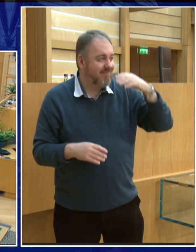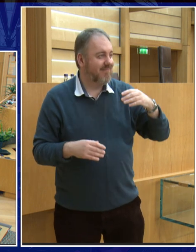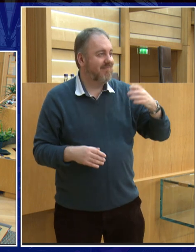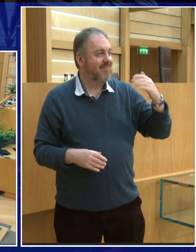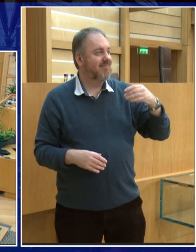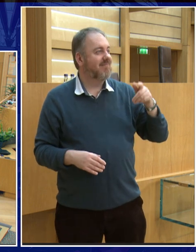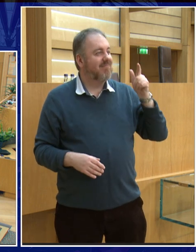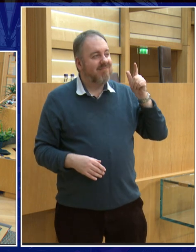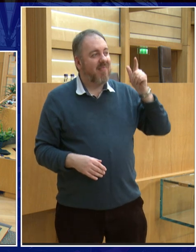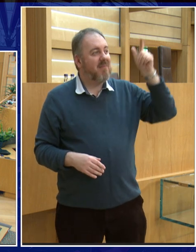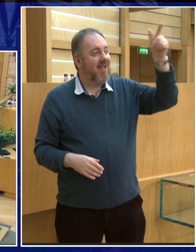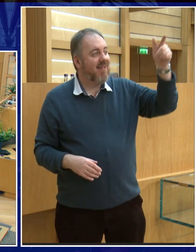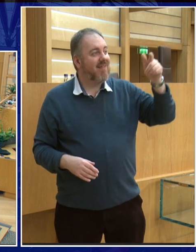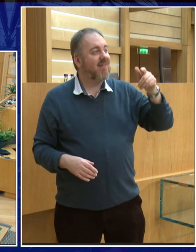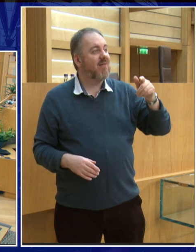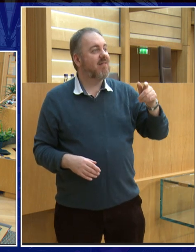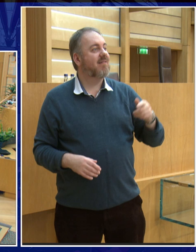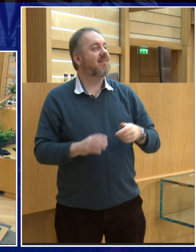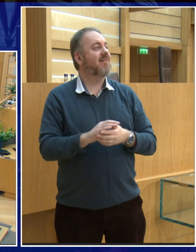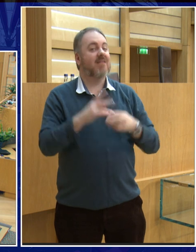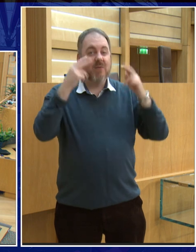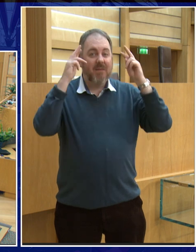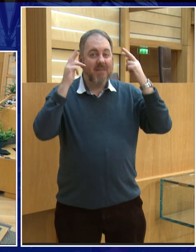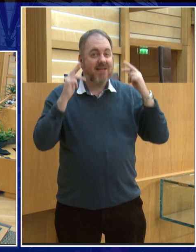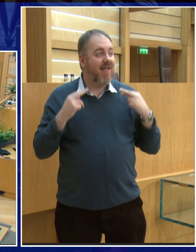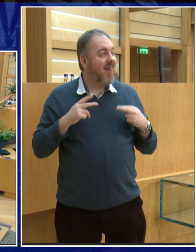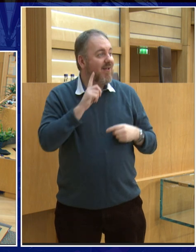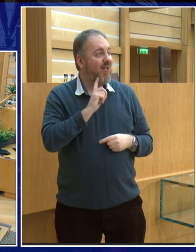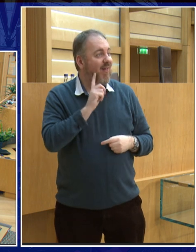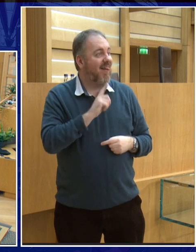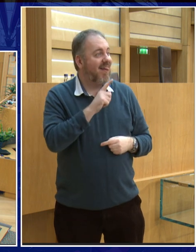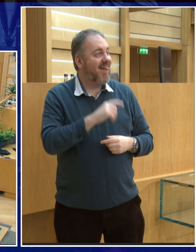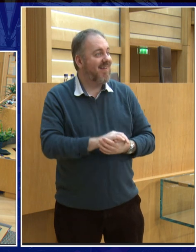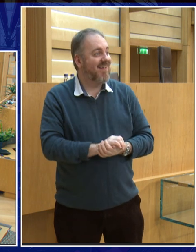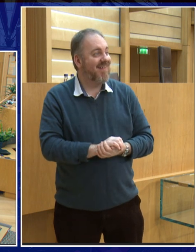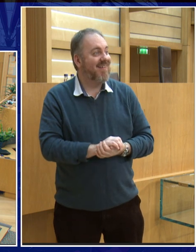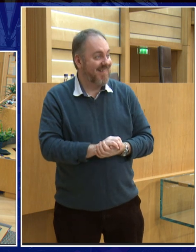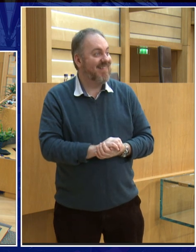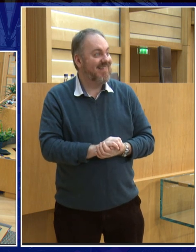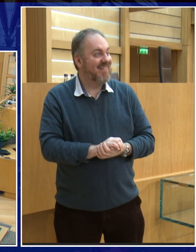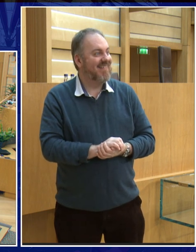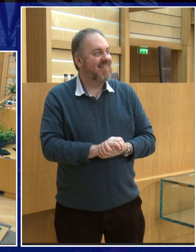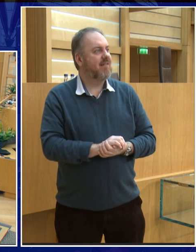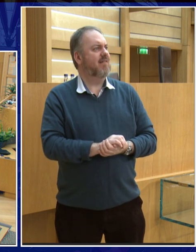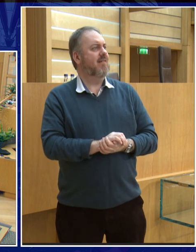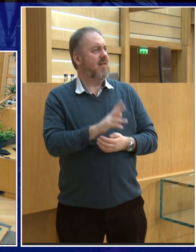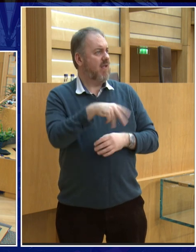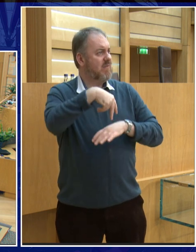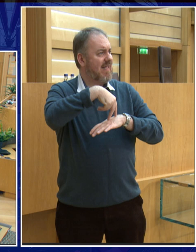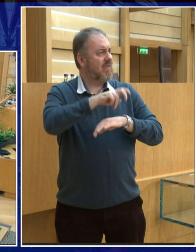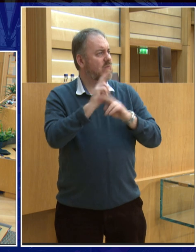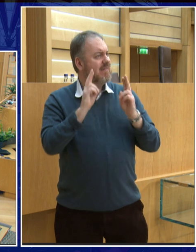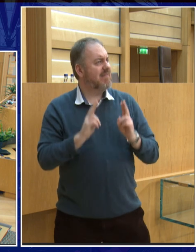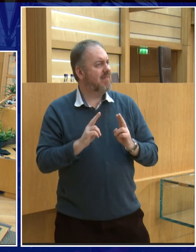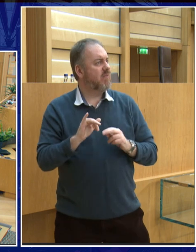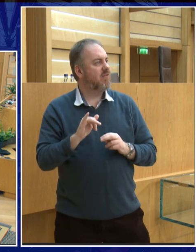No, right at the back. Pigtails. Yes, you, is it you? Are you standing?